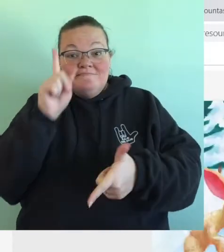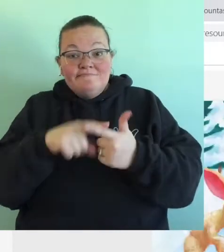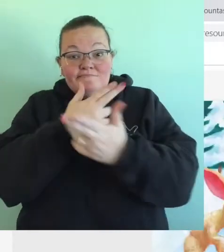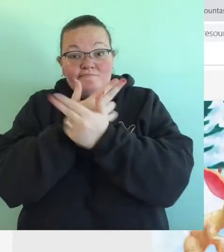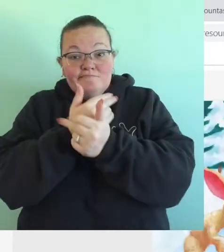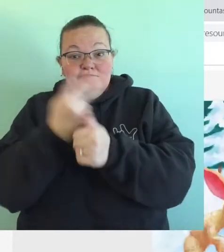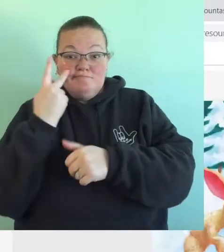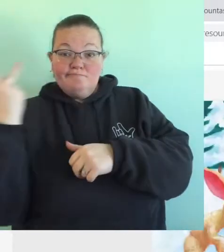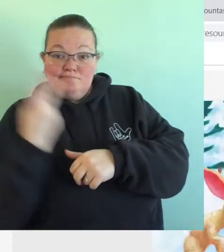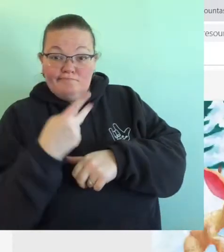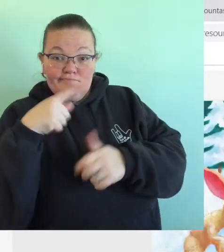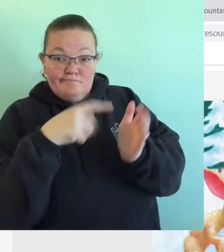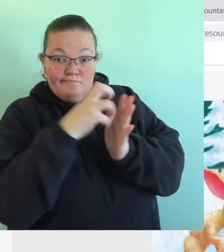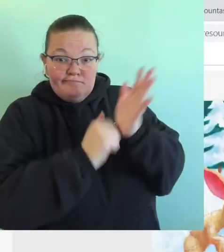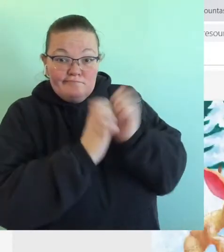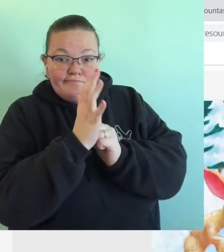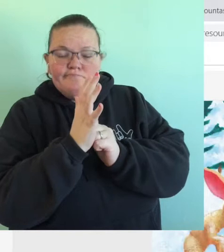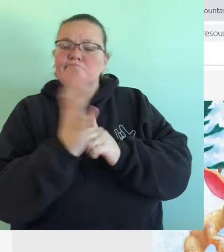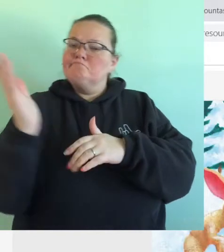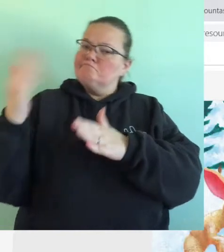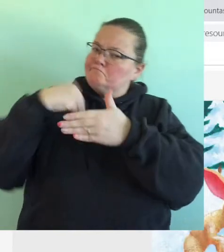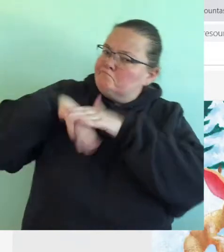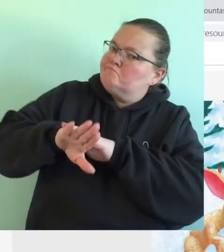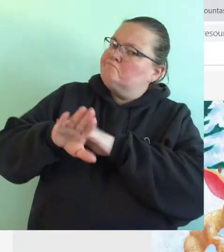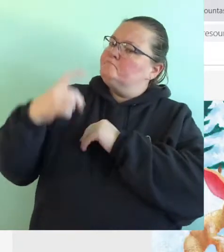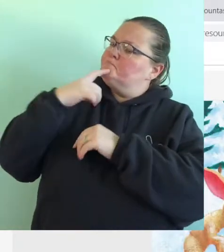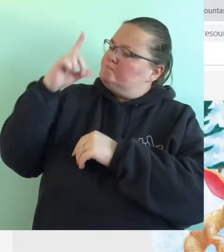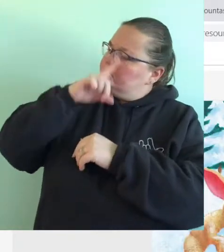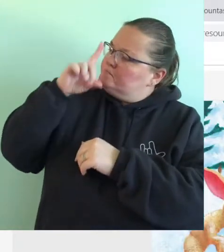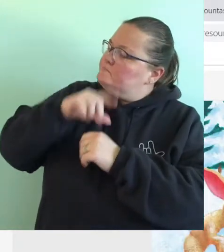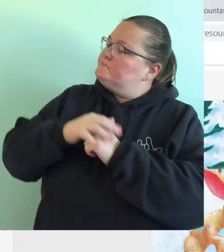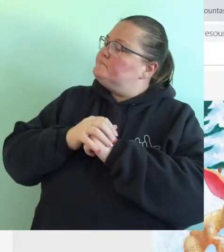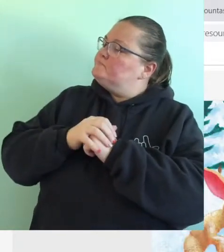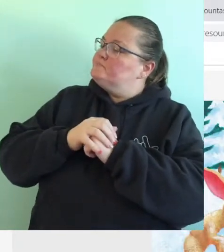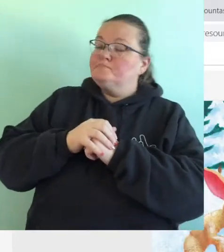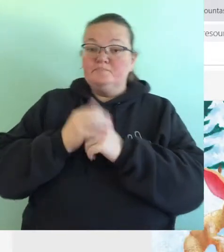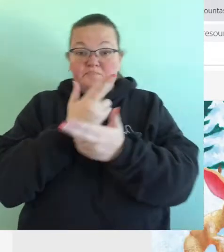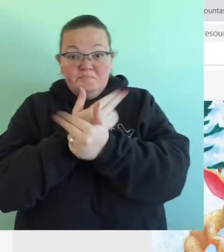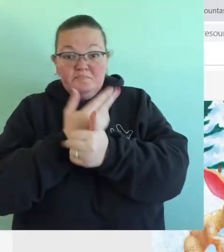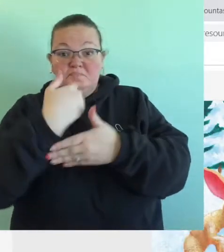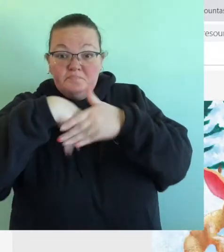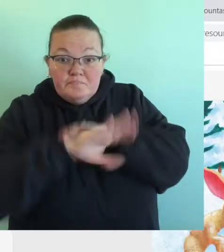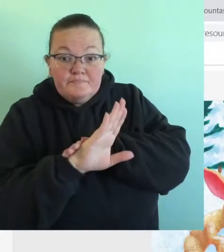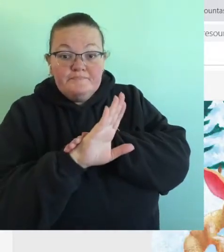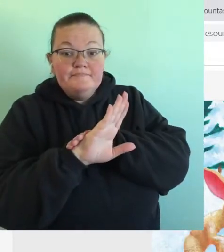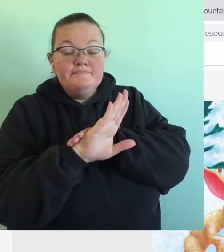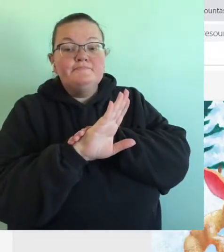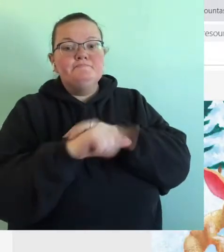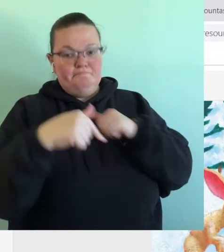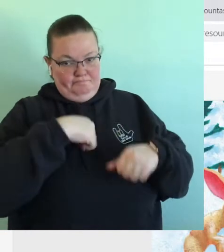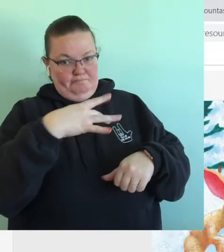Then a rabbit saw the mitten. Come in, said Mouse. The rabbit went in.